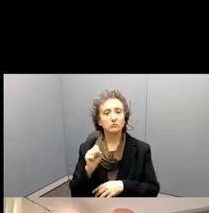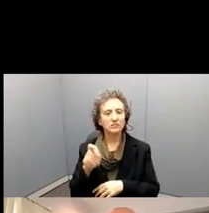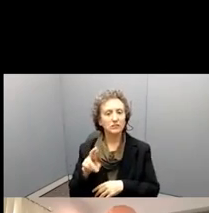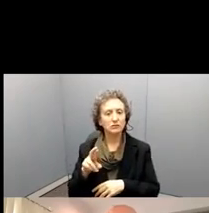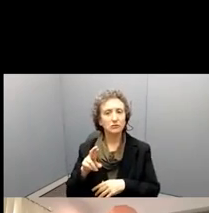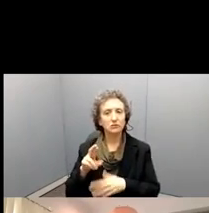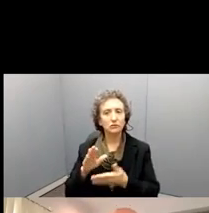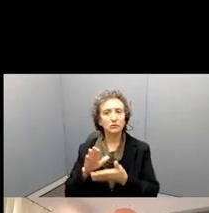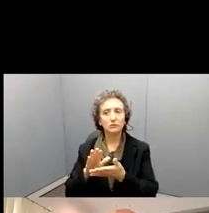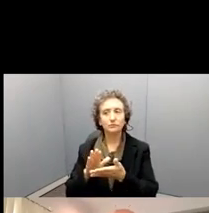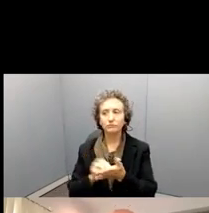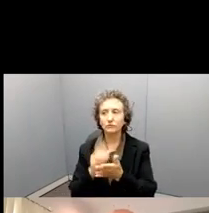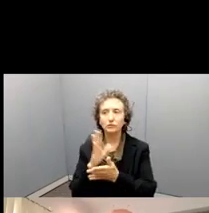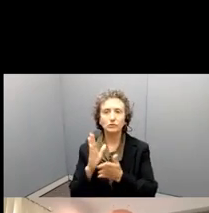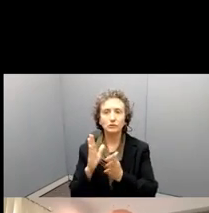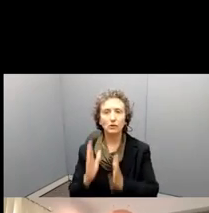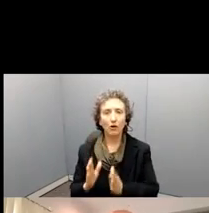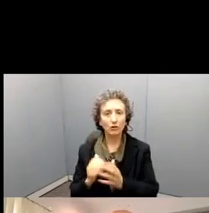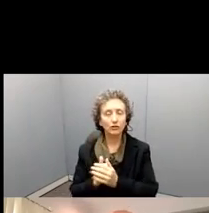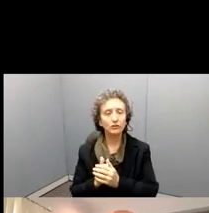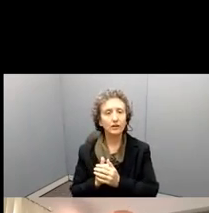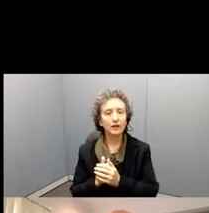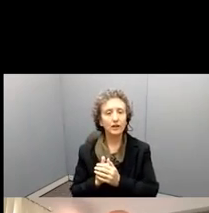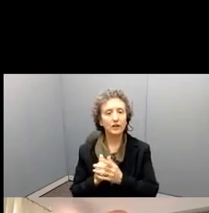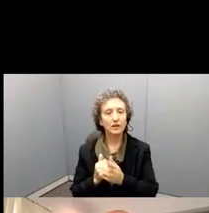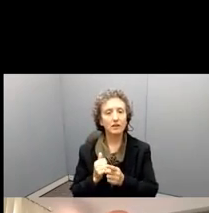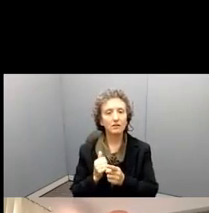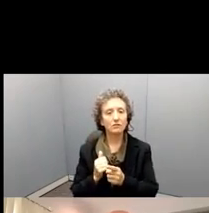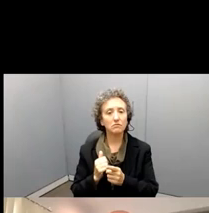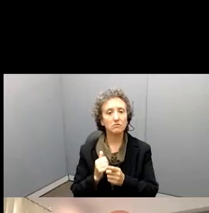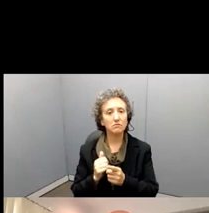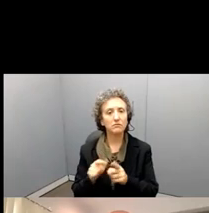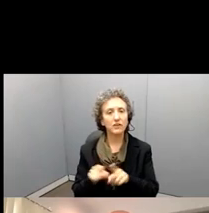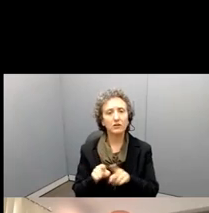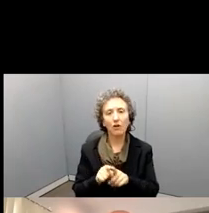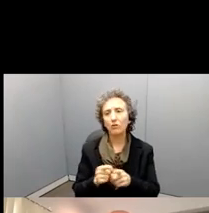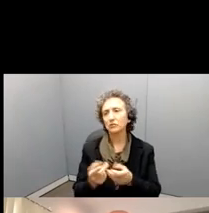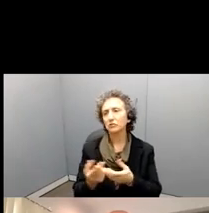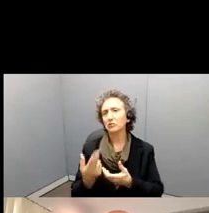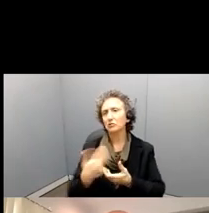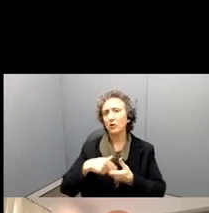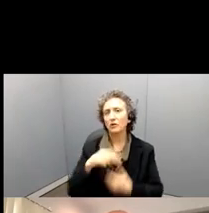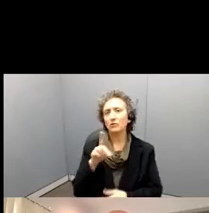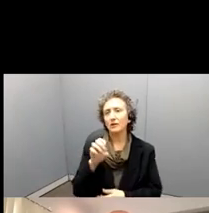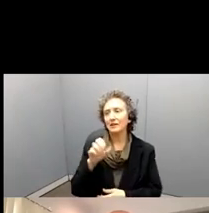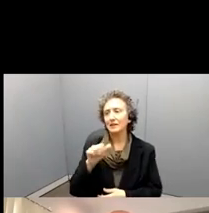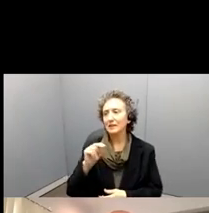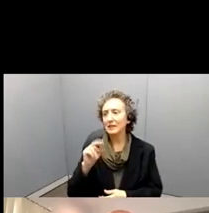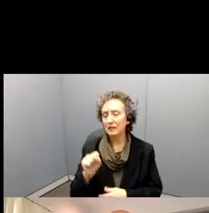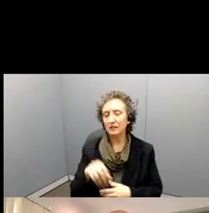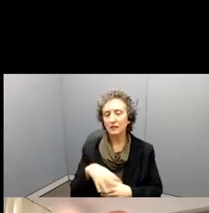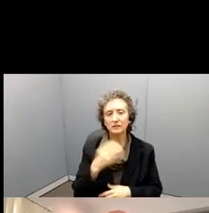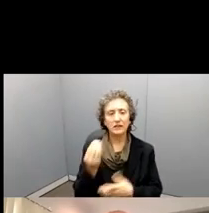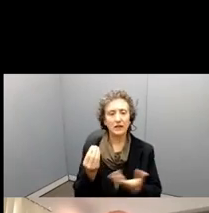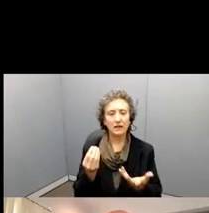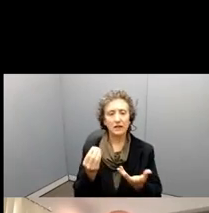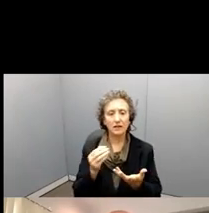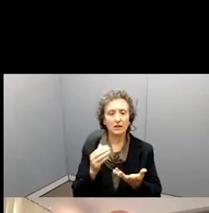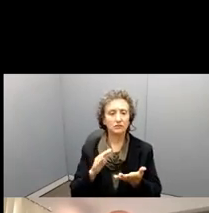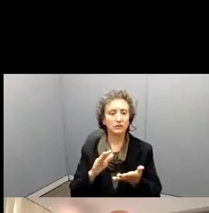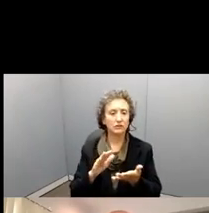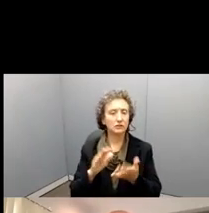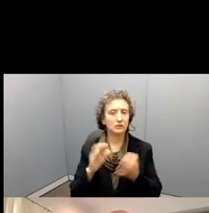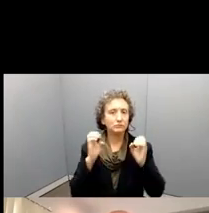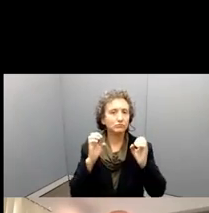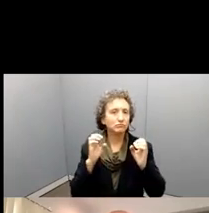session and that they're also going to be deans of colleges and schools of education, as well as other funders and